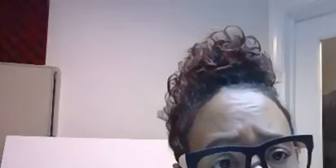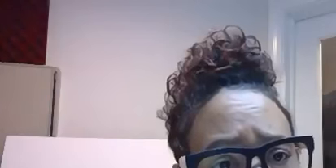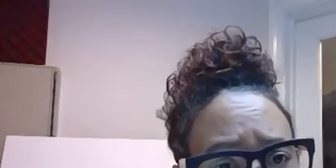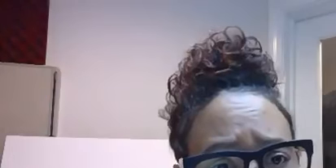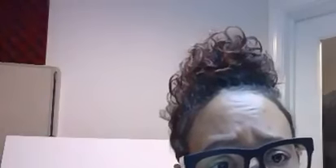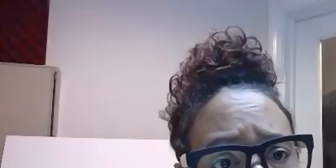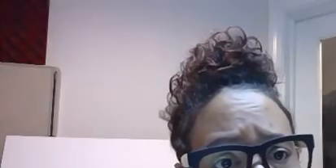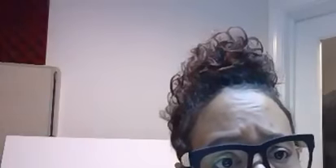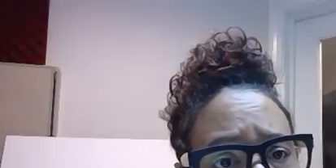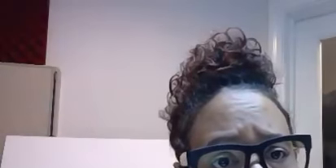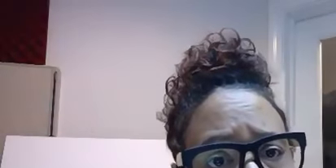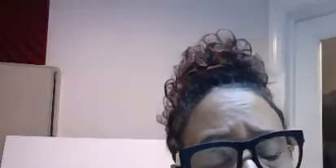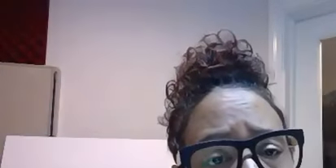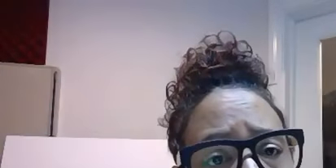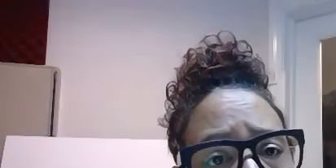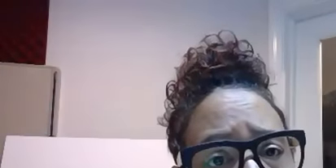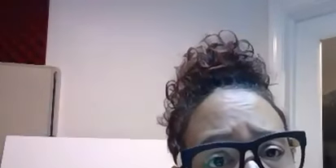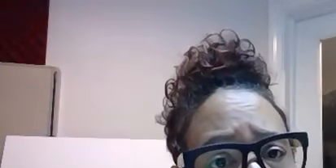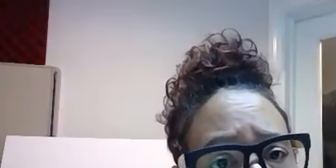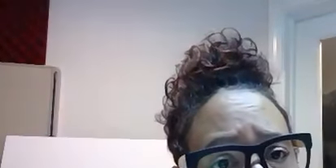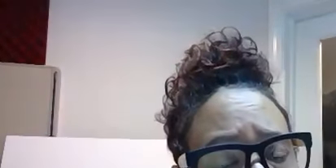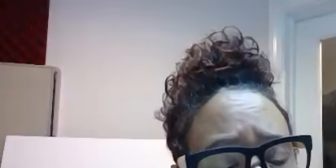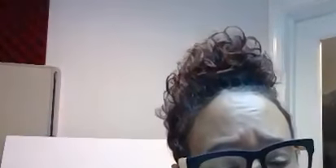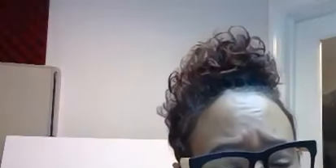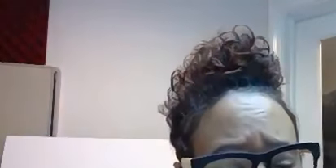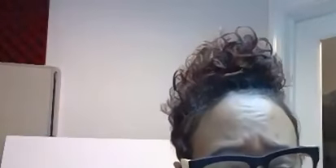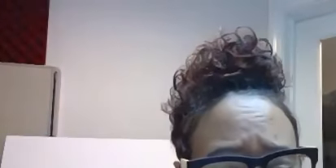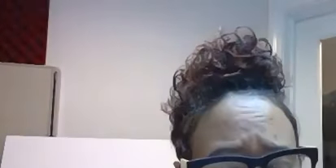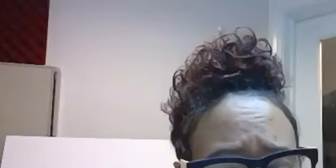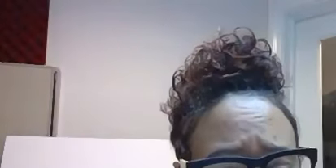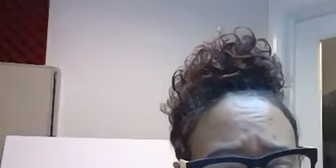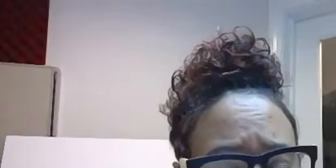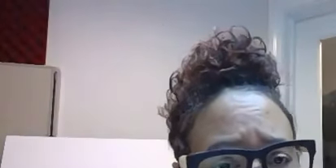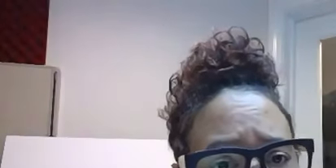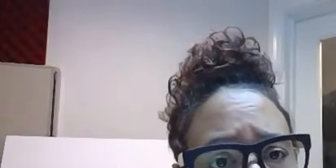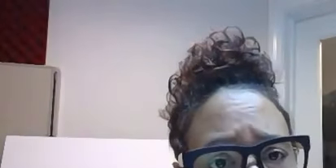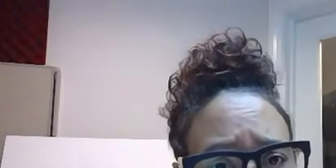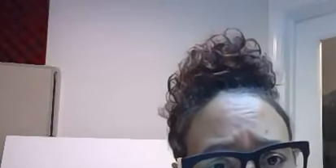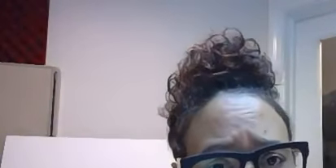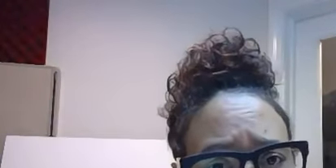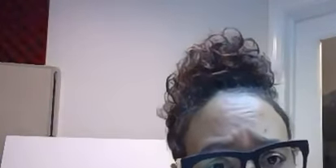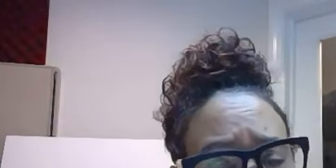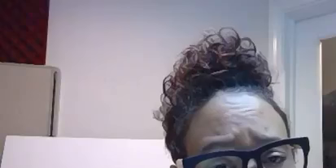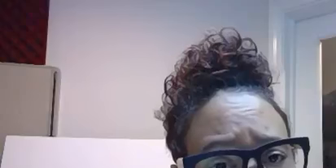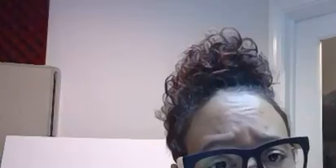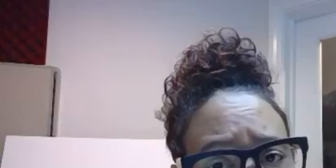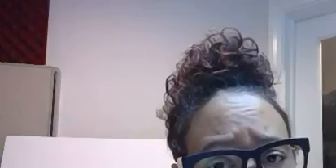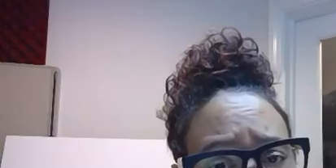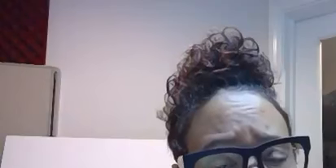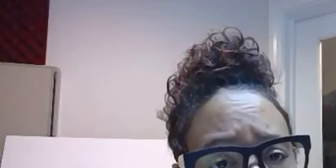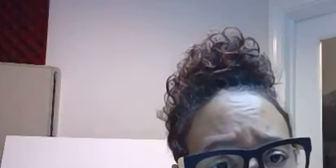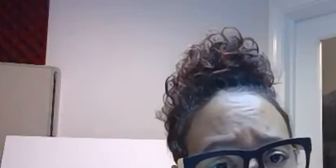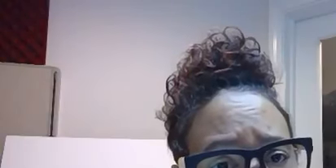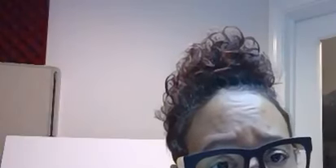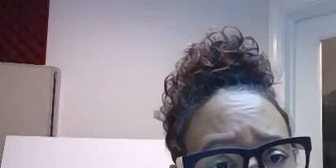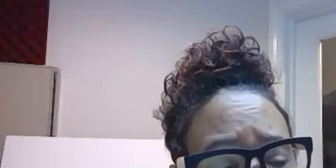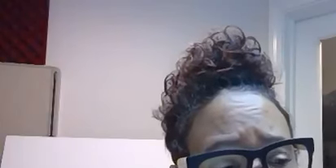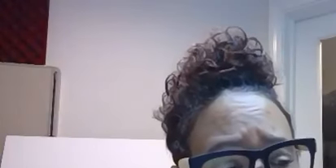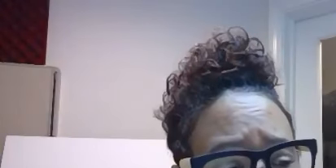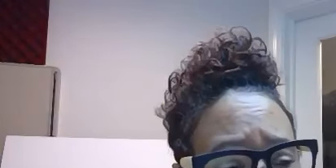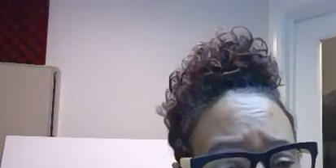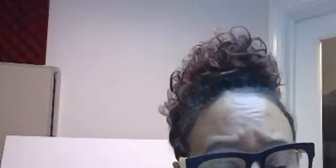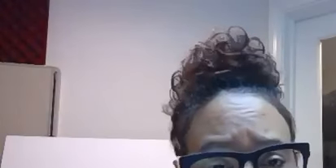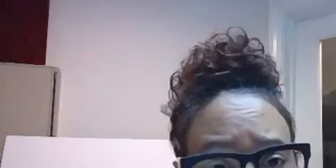know equip you and make you successful and to help to um provide the opportunities for you and your families to thrive